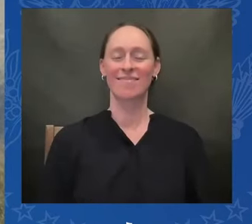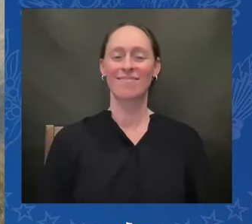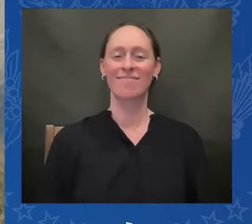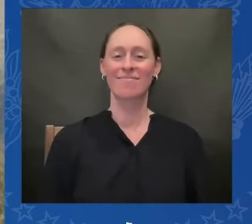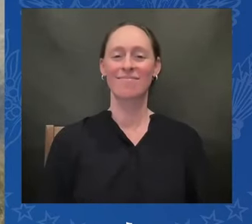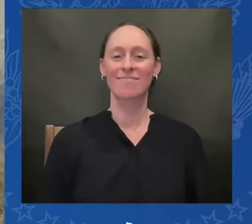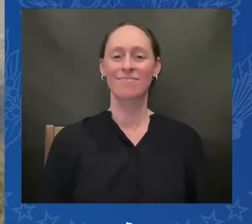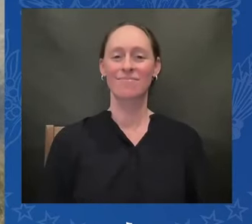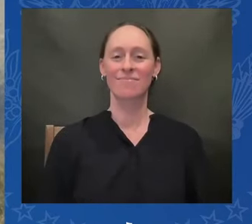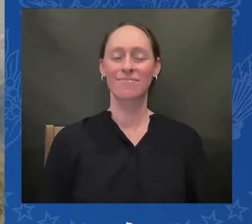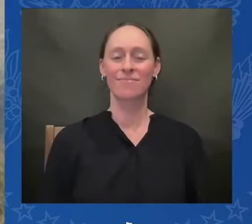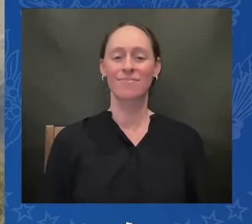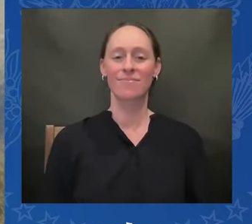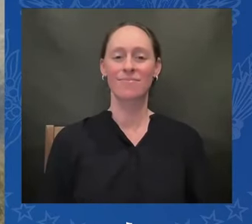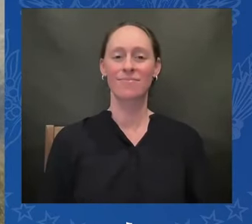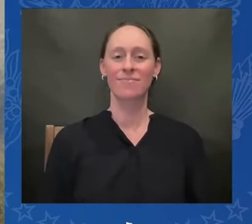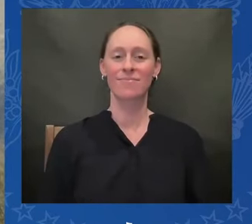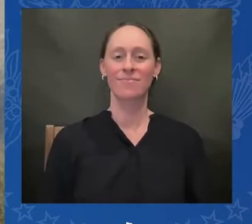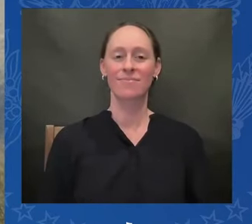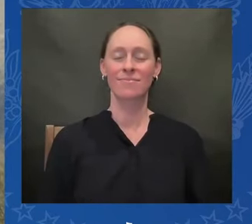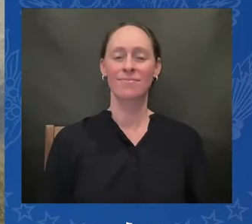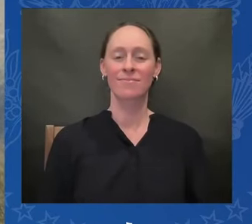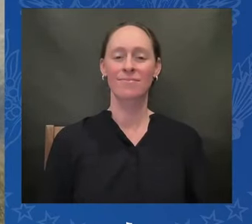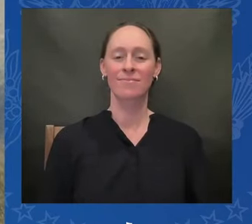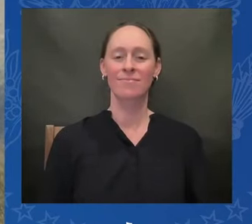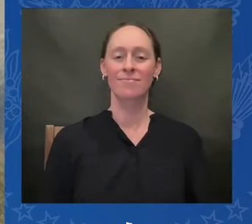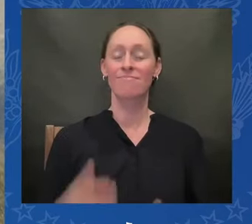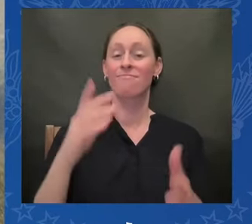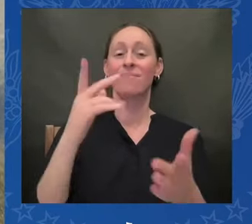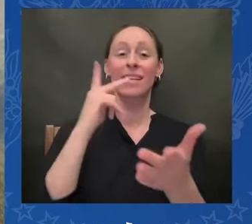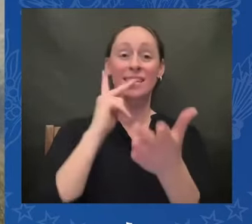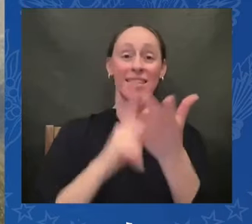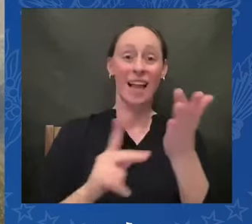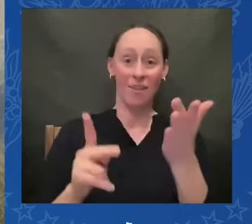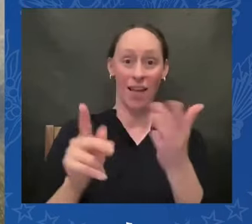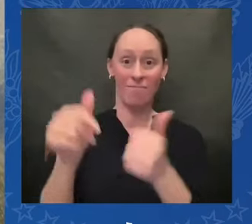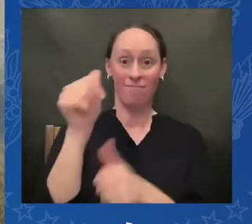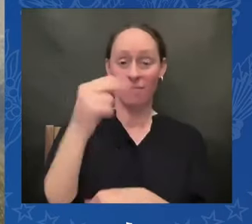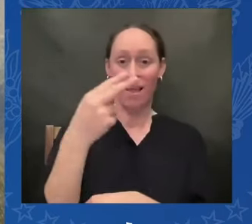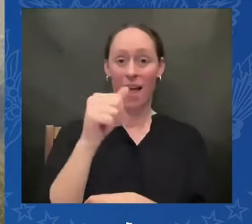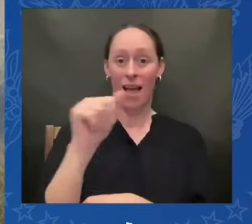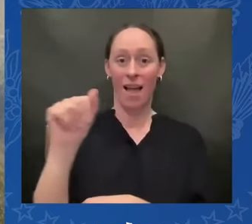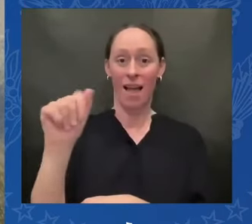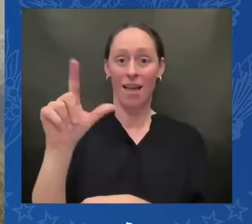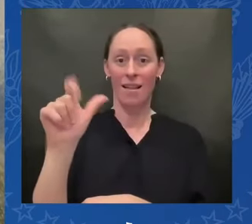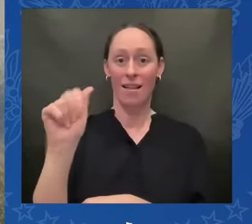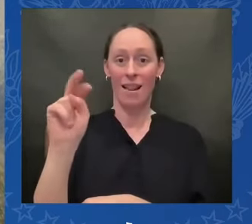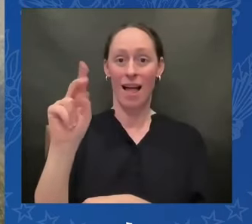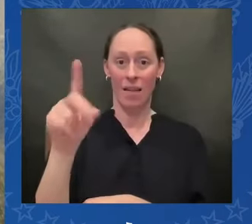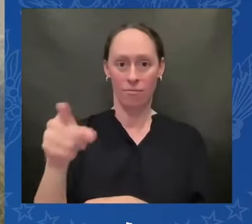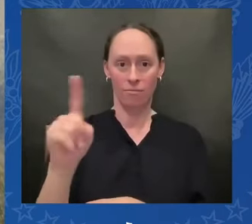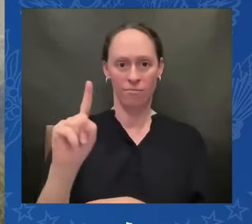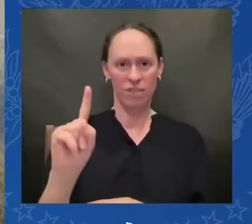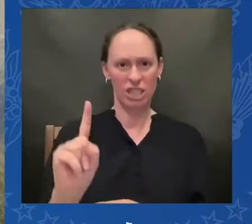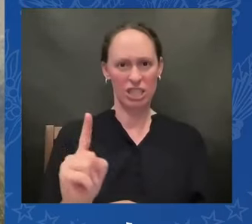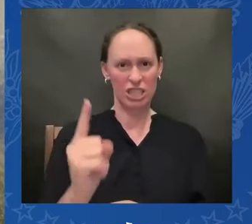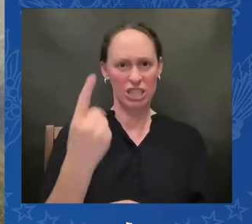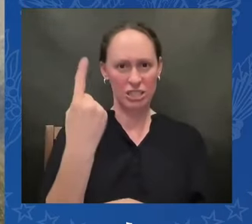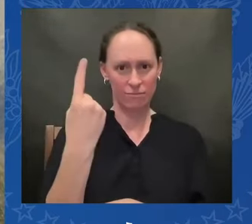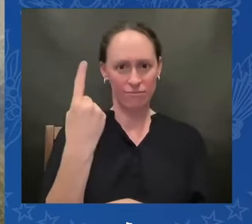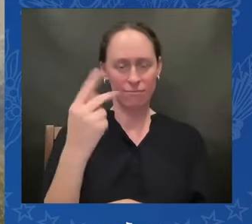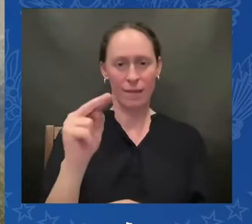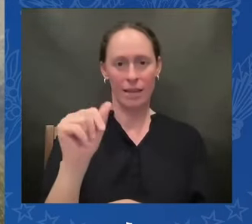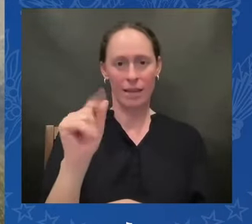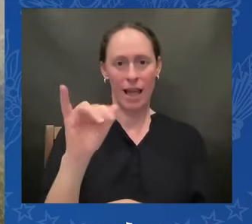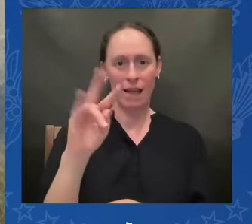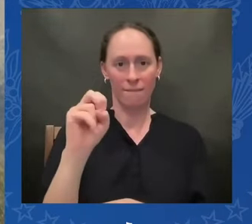Secretary Haaland's appointment as the first Native Secretary in the history of the United States is